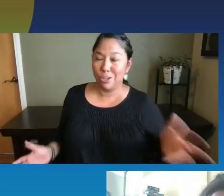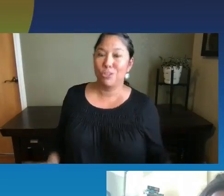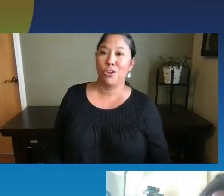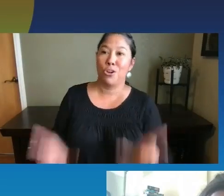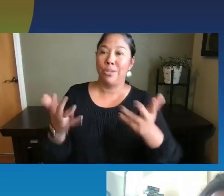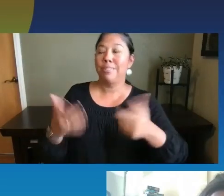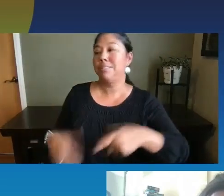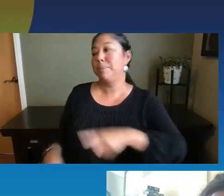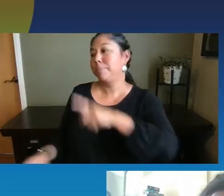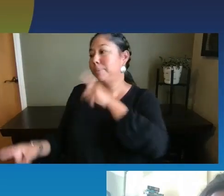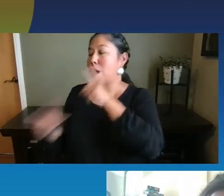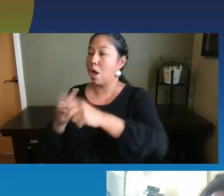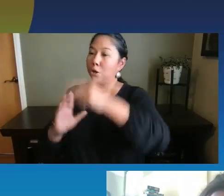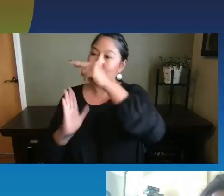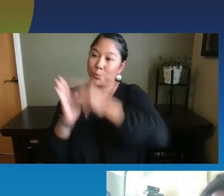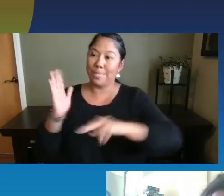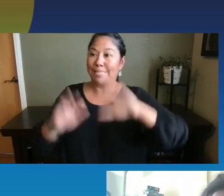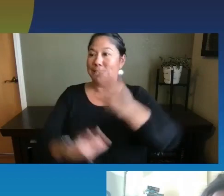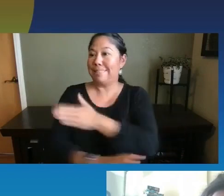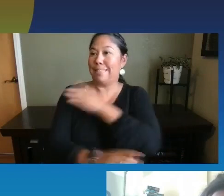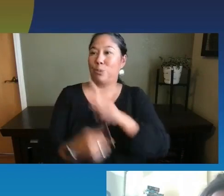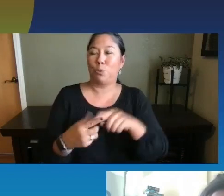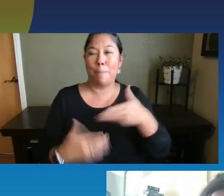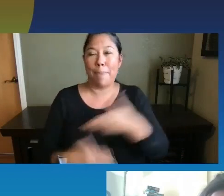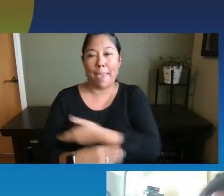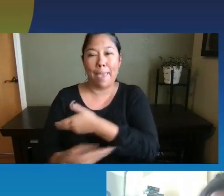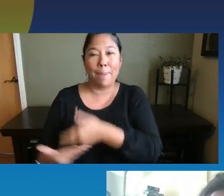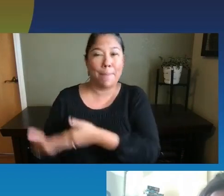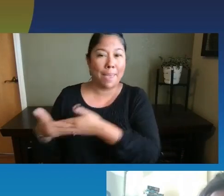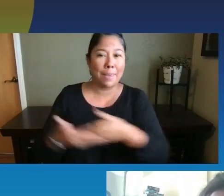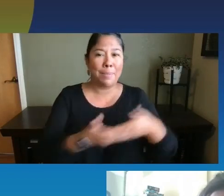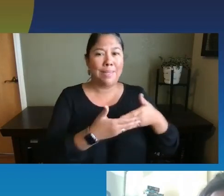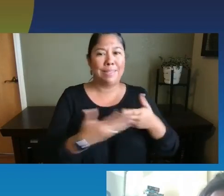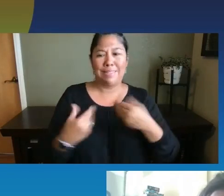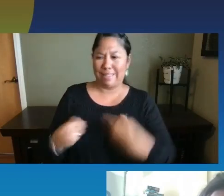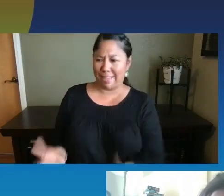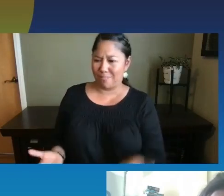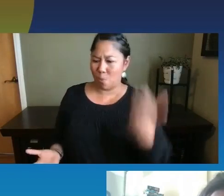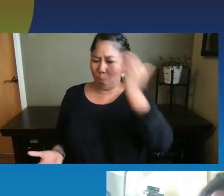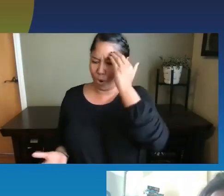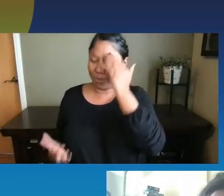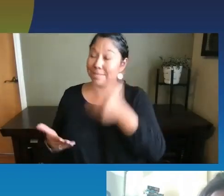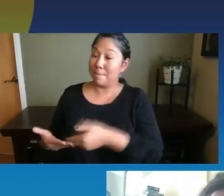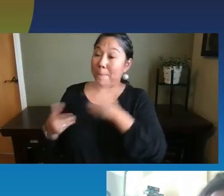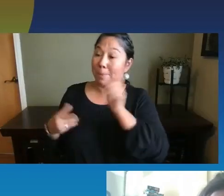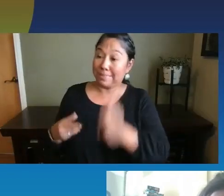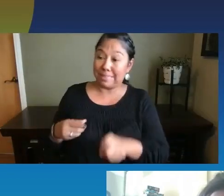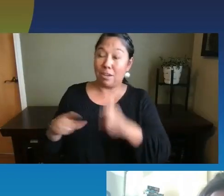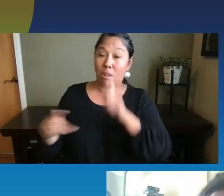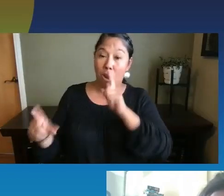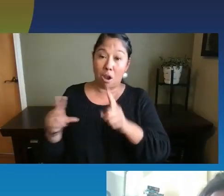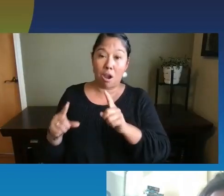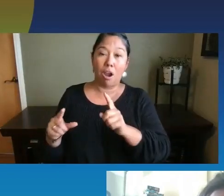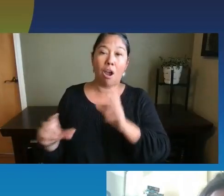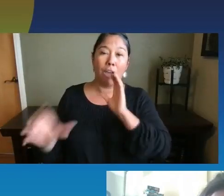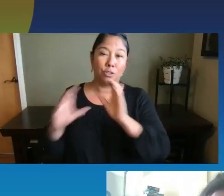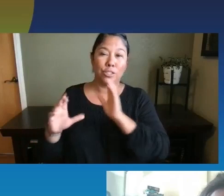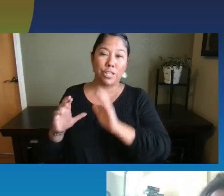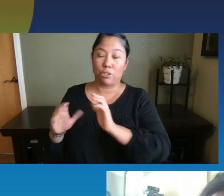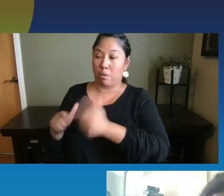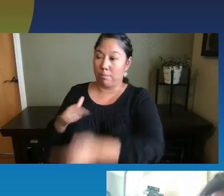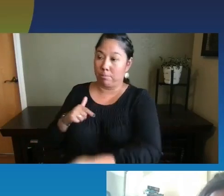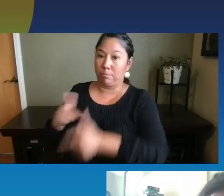sing to their babies, um, just giving that awareness that babies need those conversational turns, the back and forth